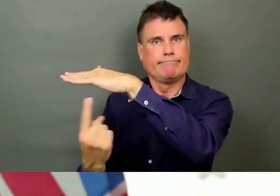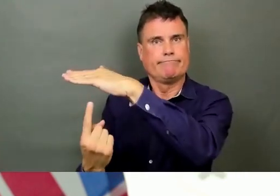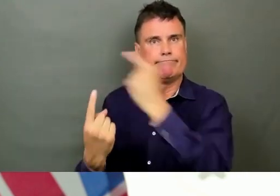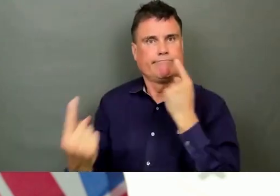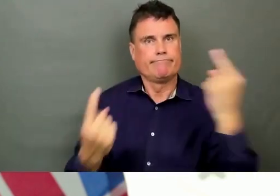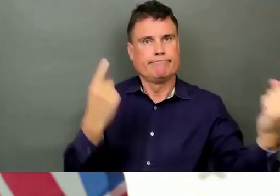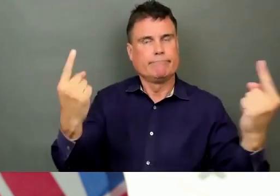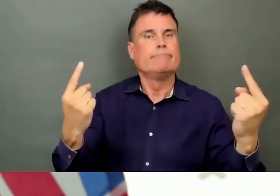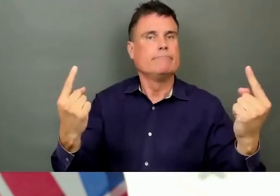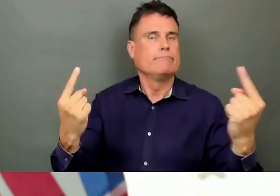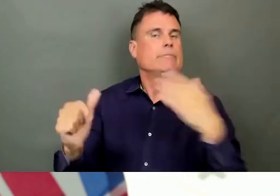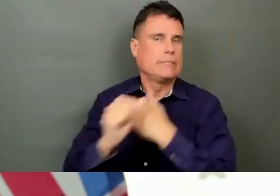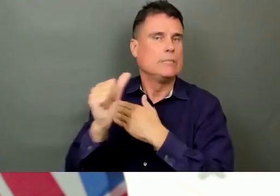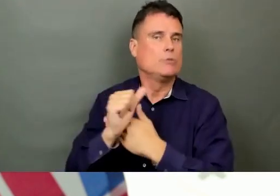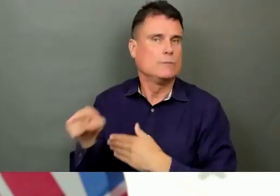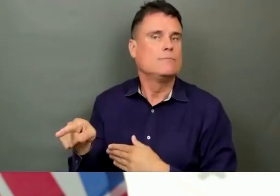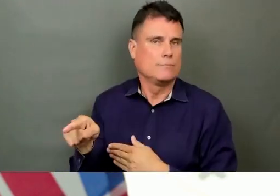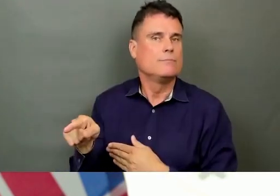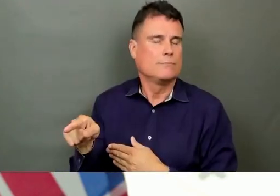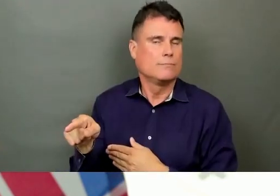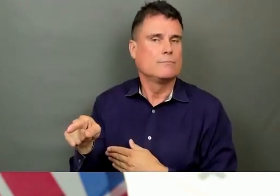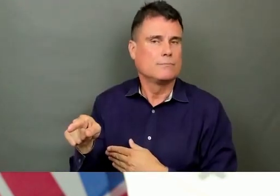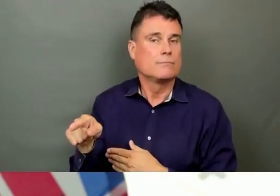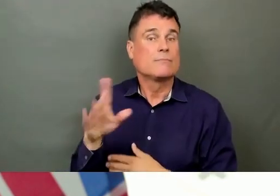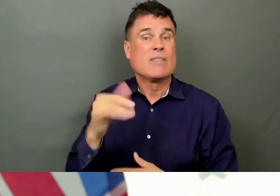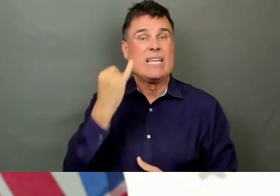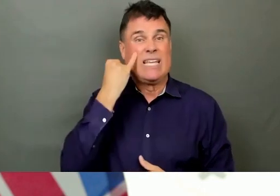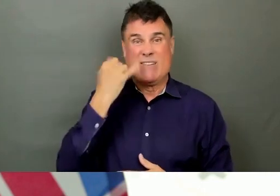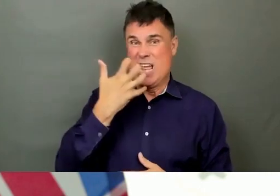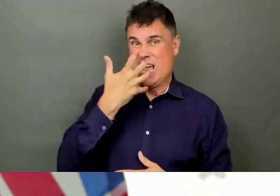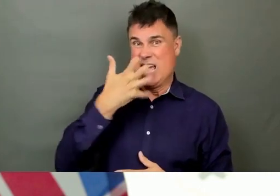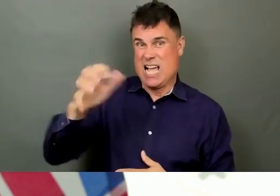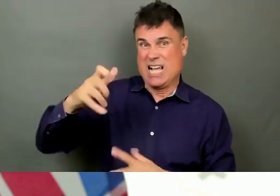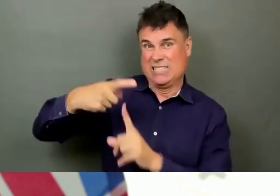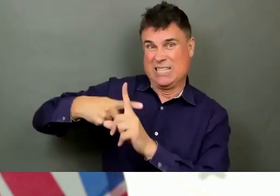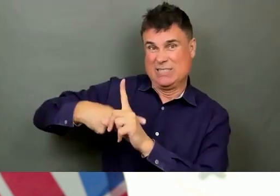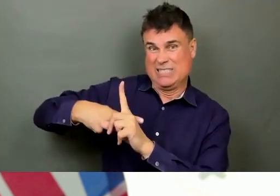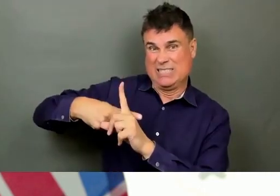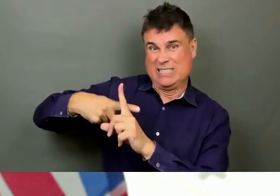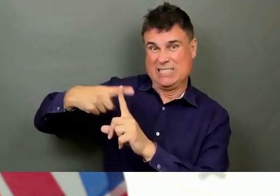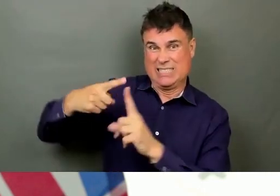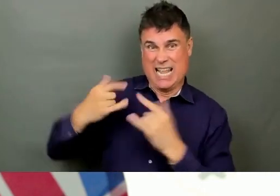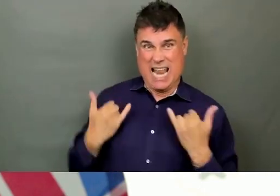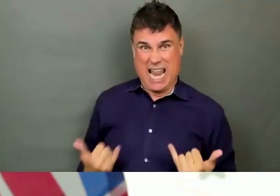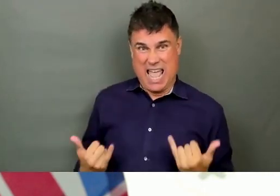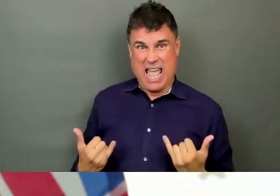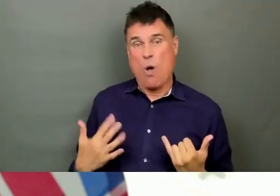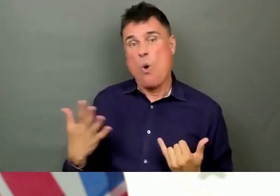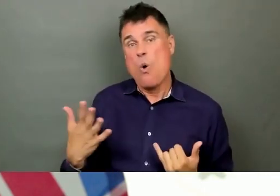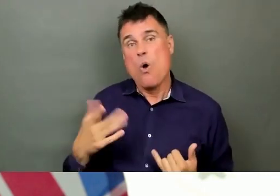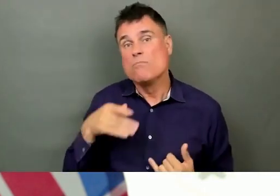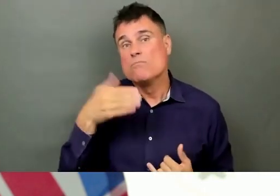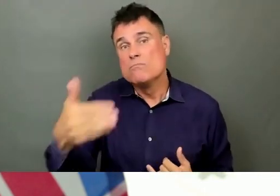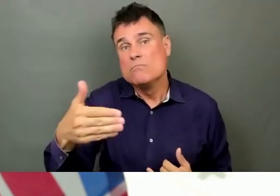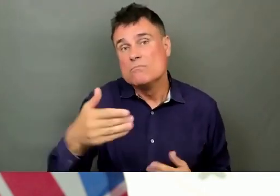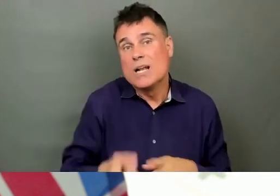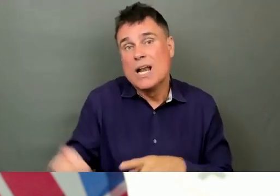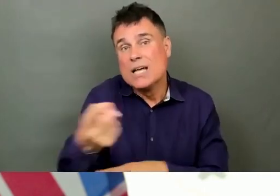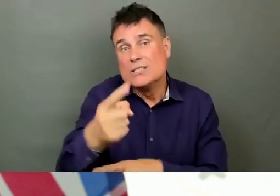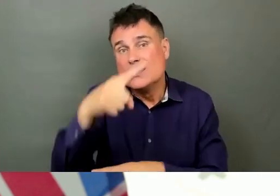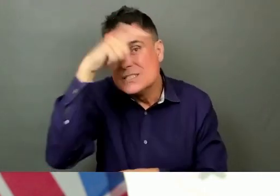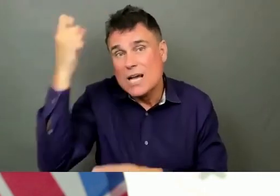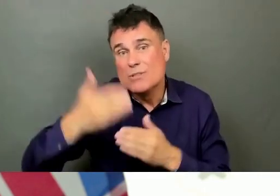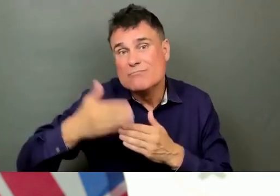be it next year, one of the best things you can do is check in with the folks who you know may be